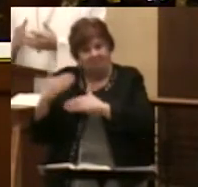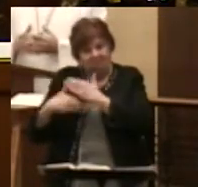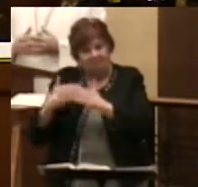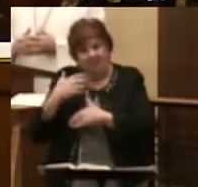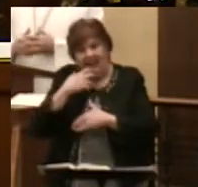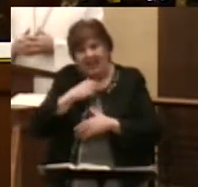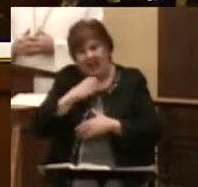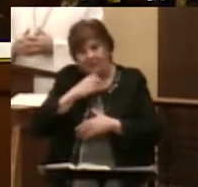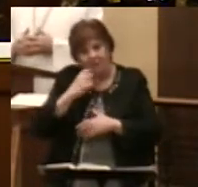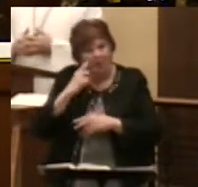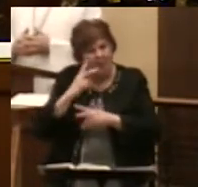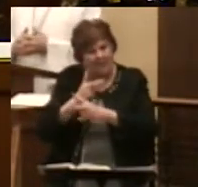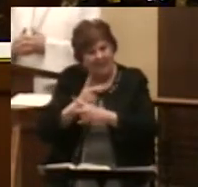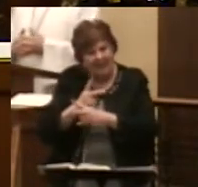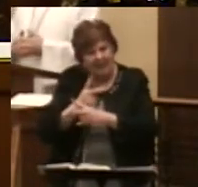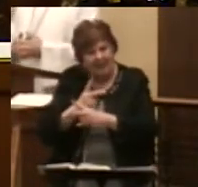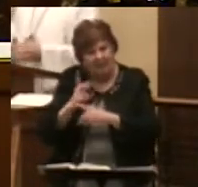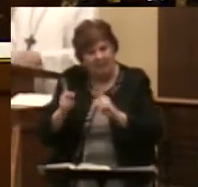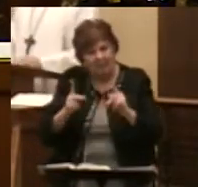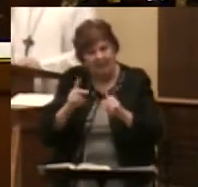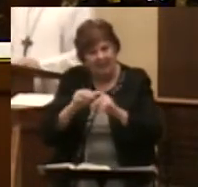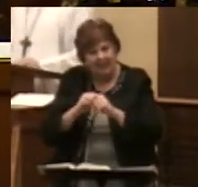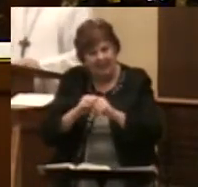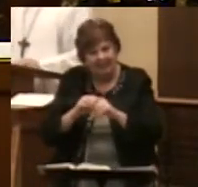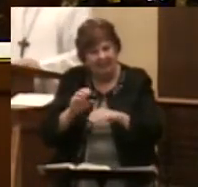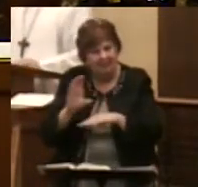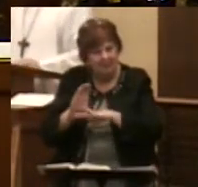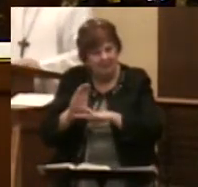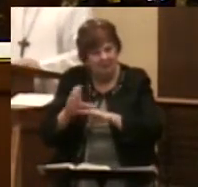for those who the congregation baptized.